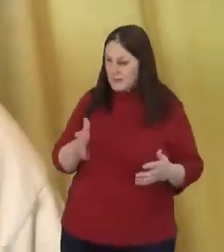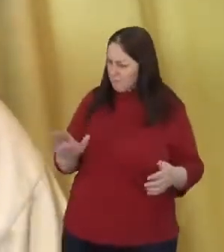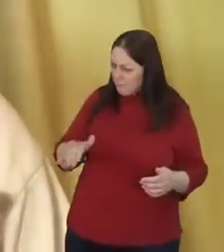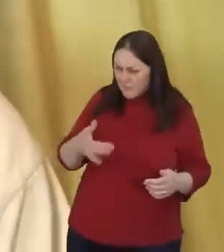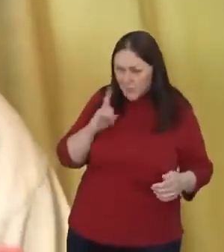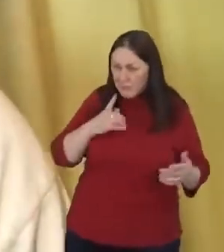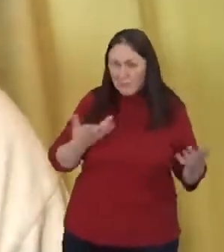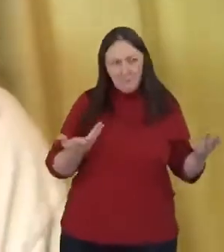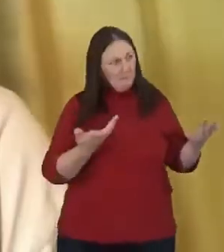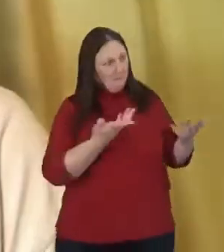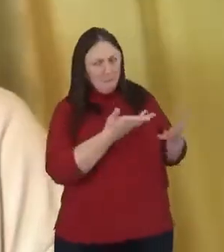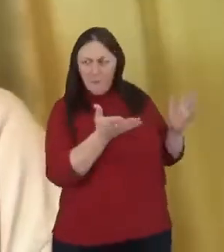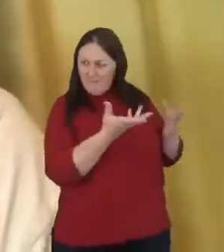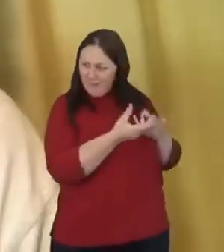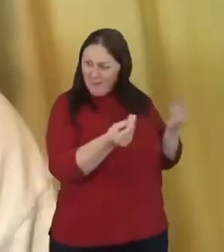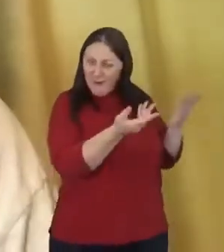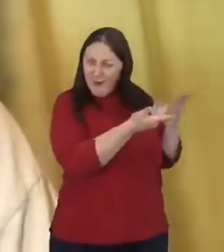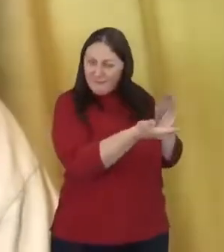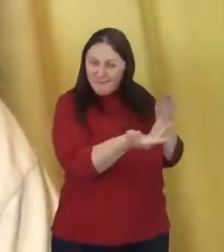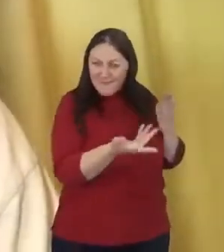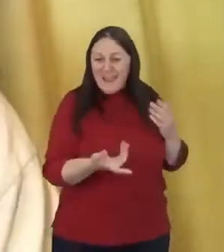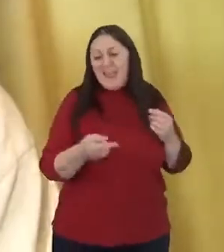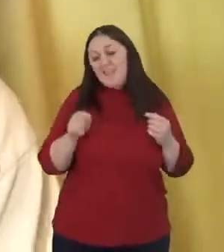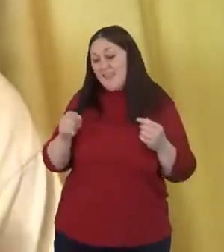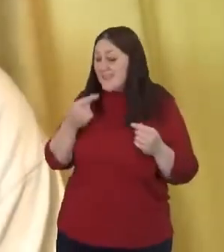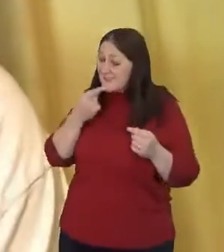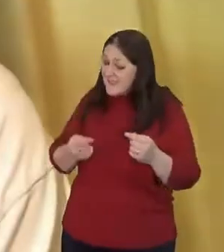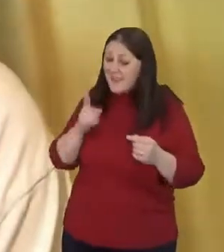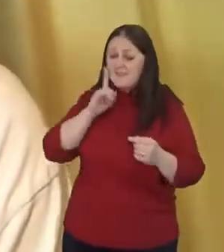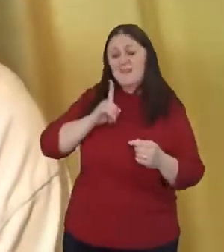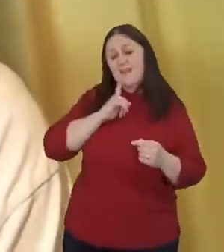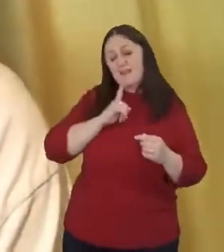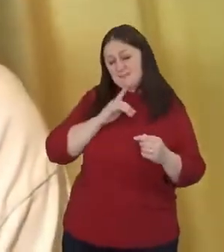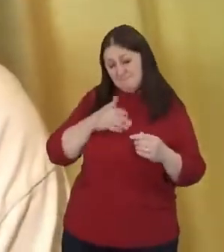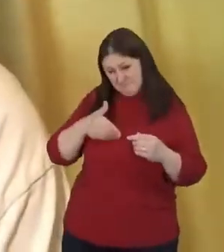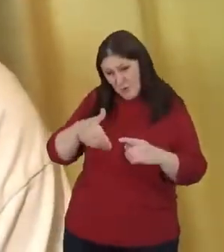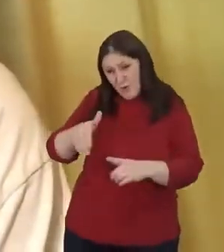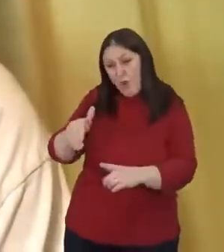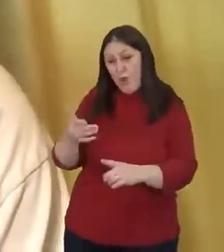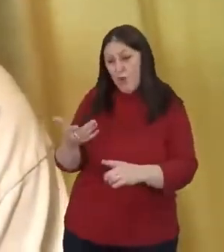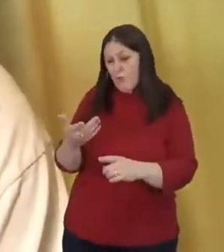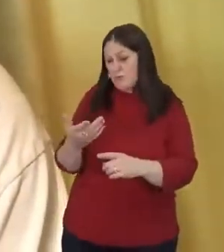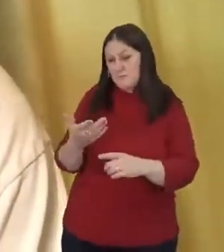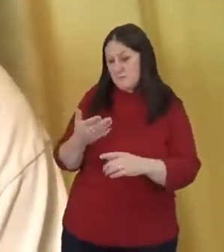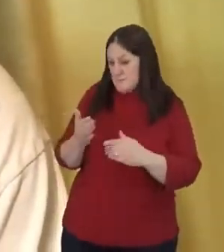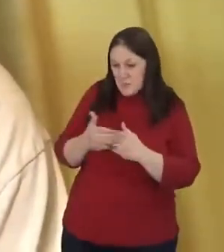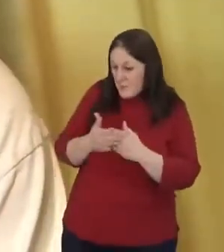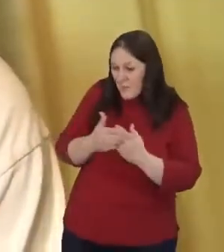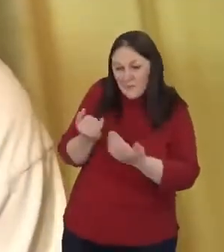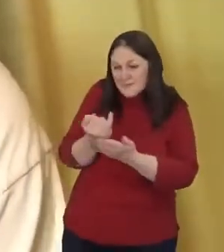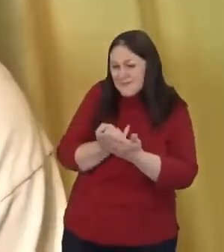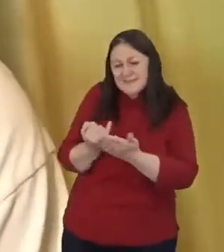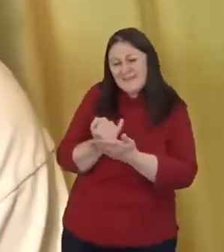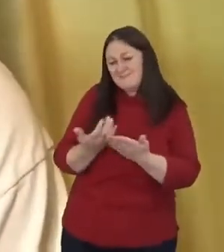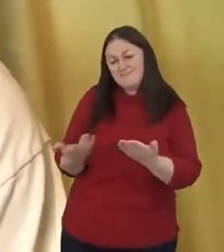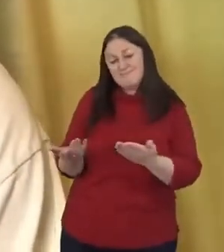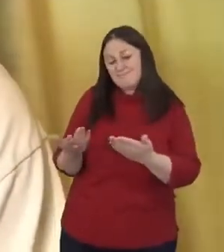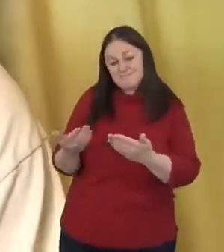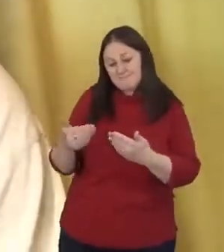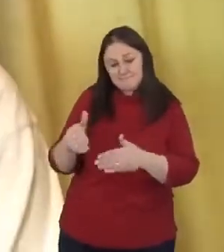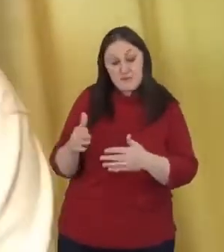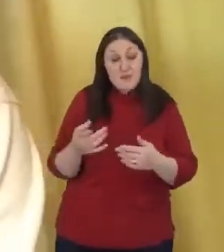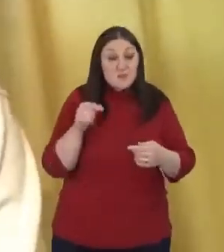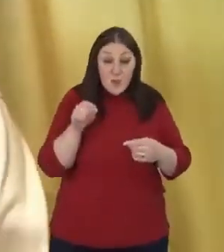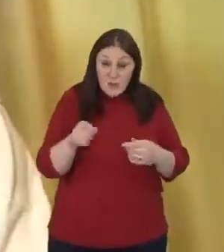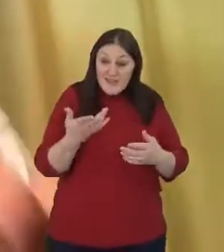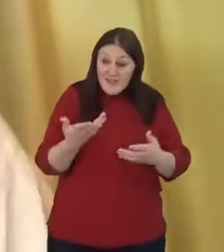he tells her to go and sin no more. He, not only does he heal this woman and, uh, free her from